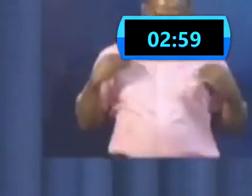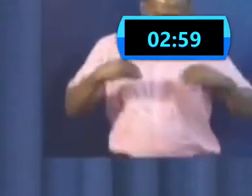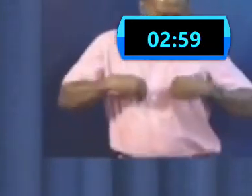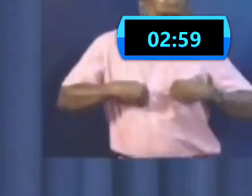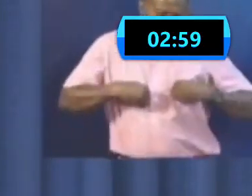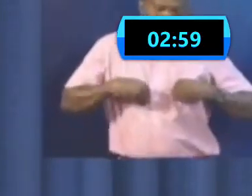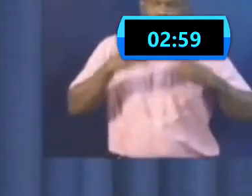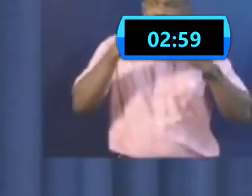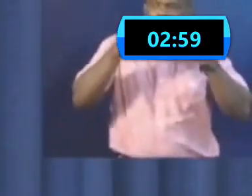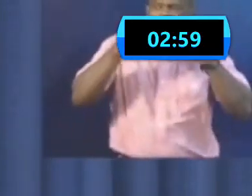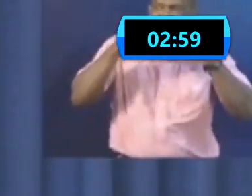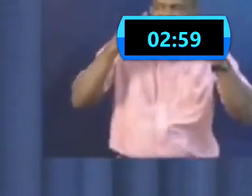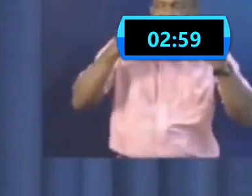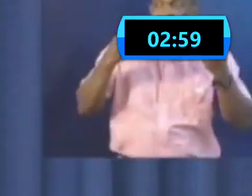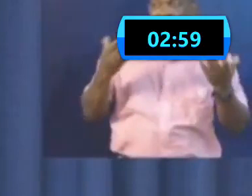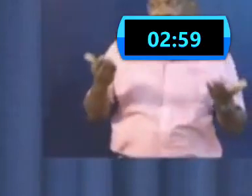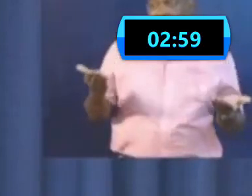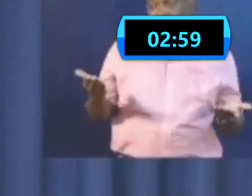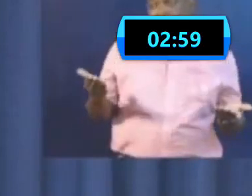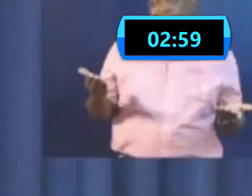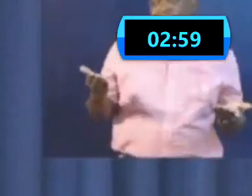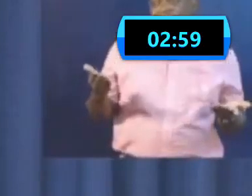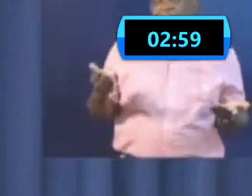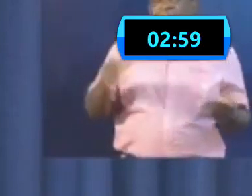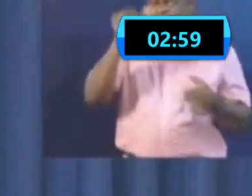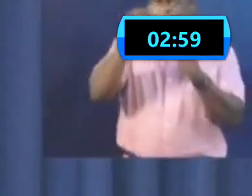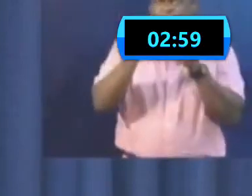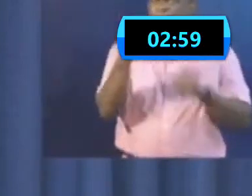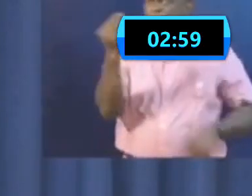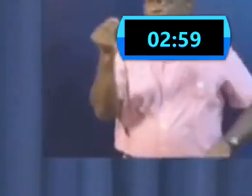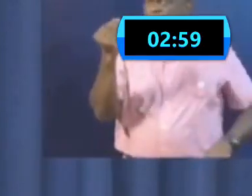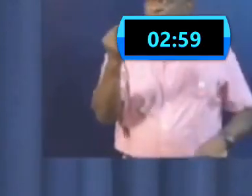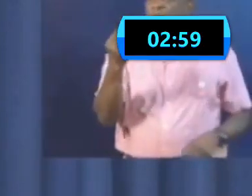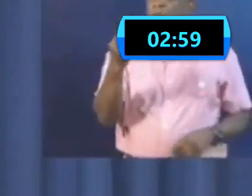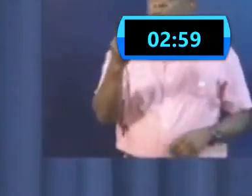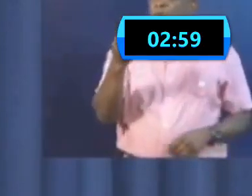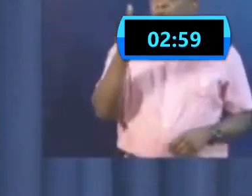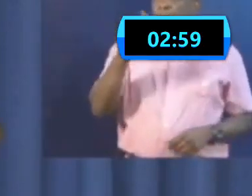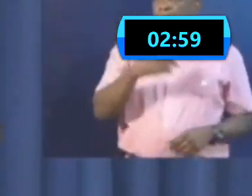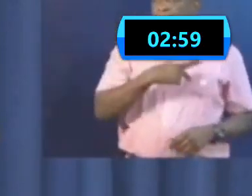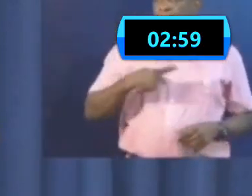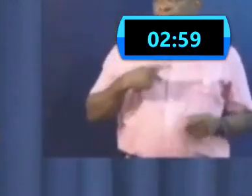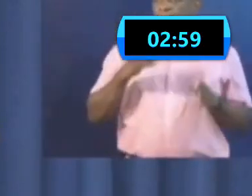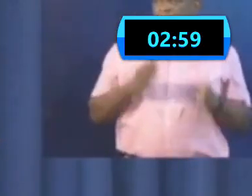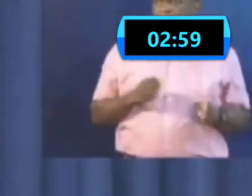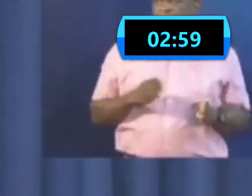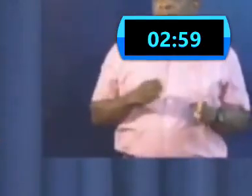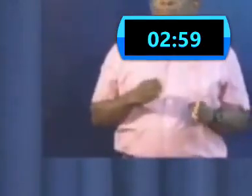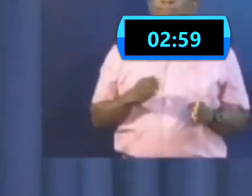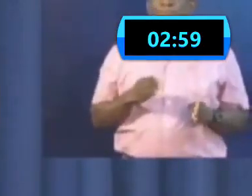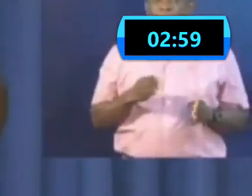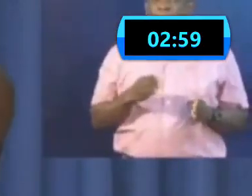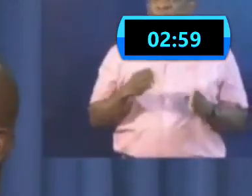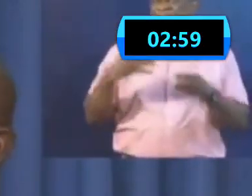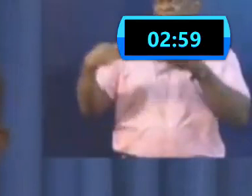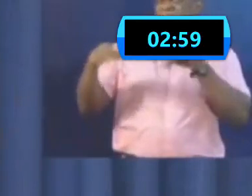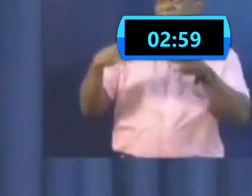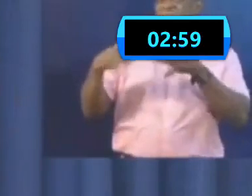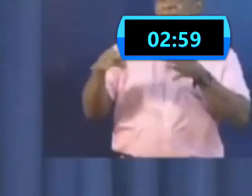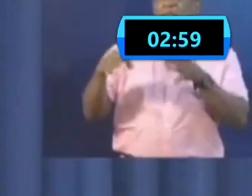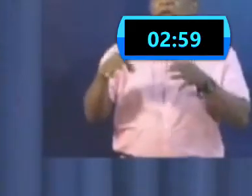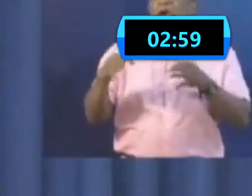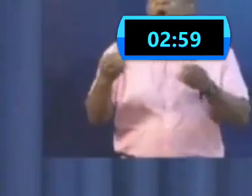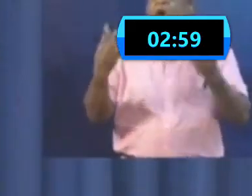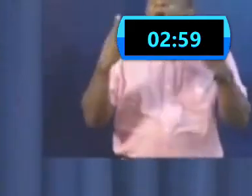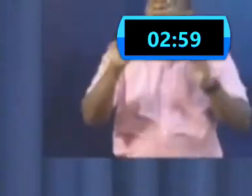in using of his parliamentary allocation, making a very big point about how many people the police could lock up and take into the courthouse and so on.